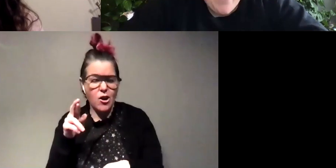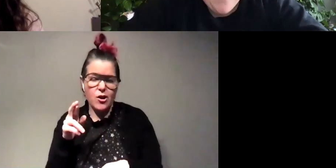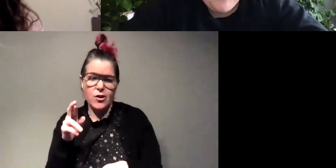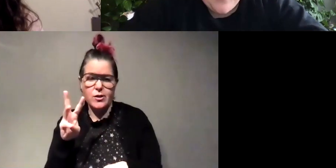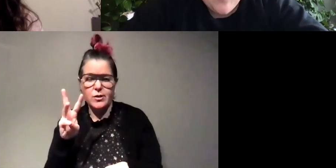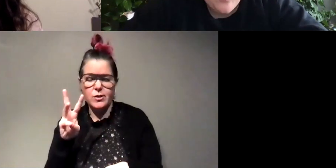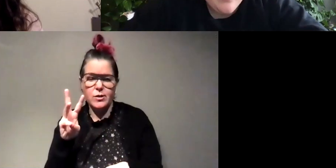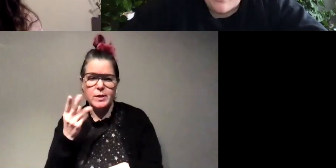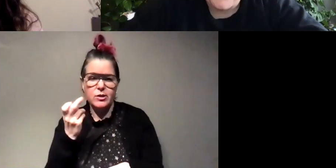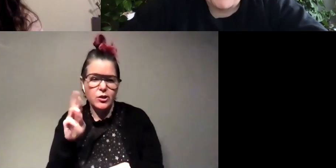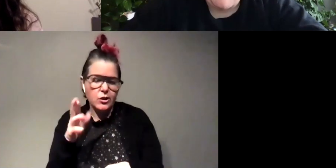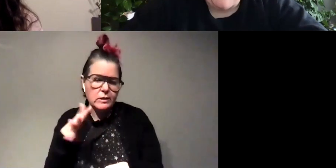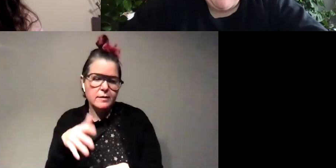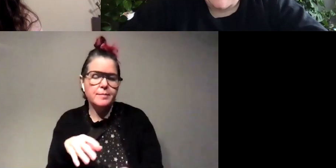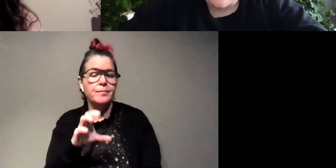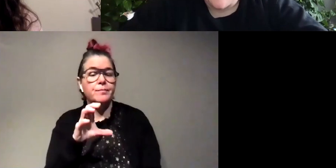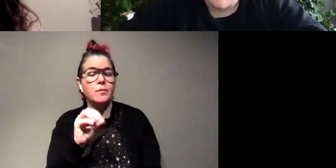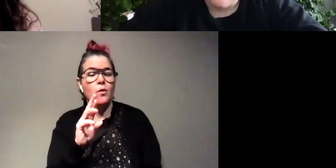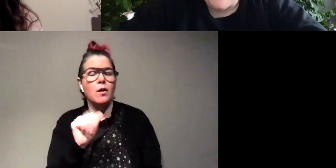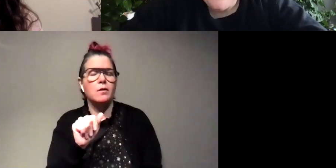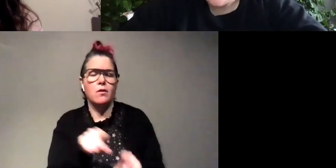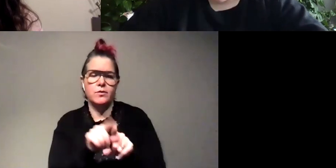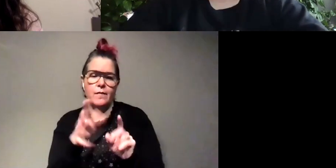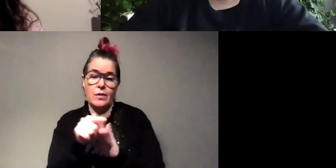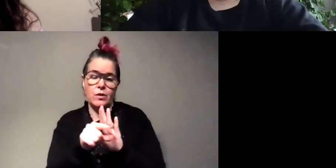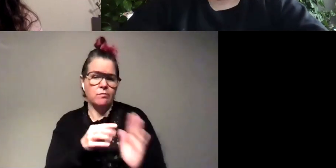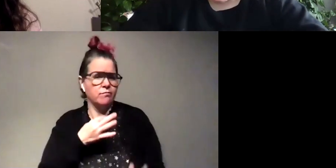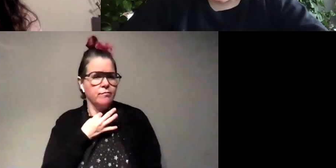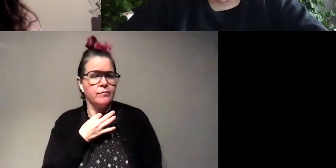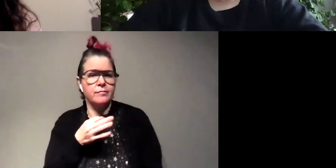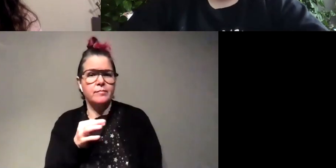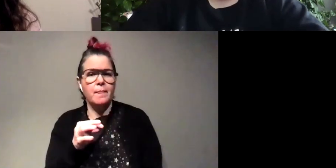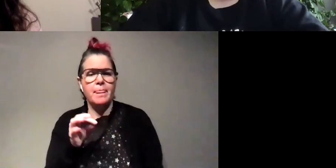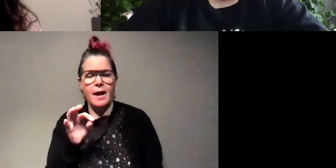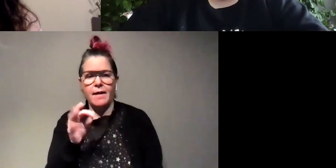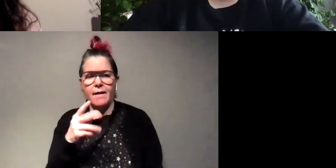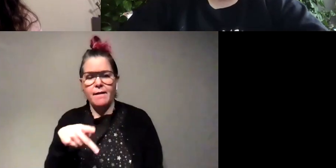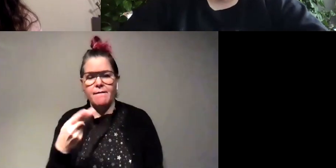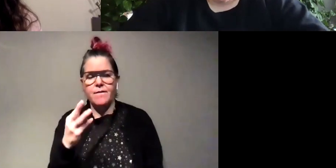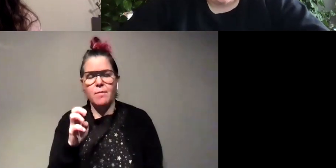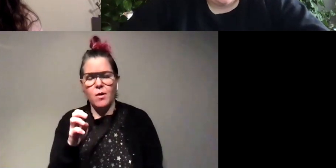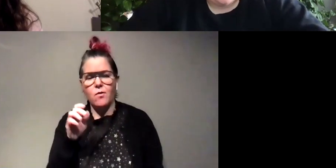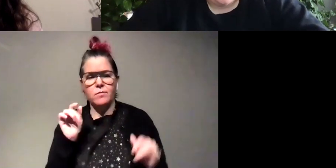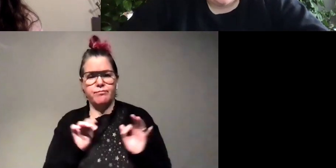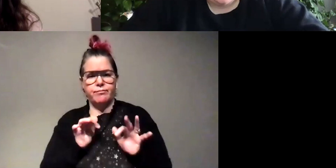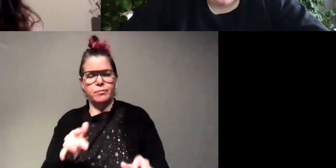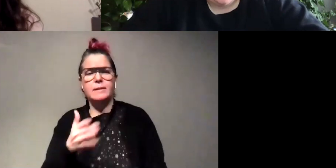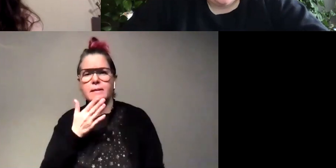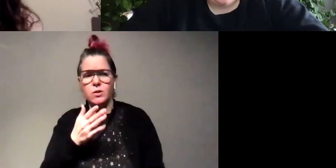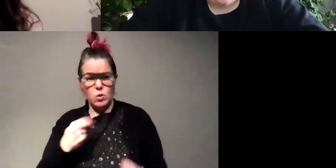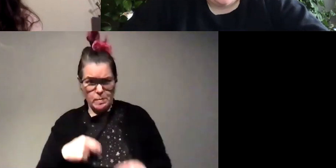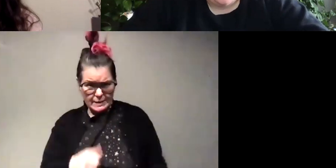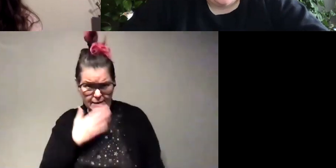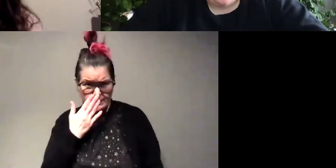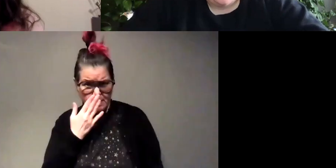um cora also in fifth grade would like to know what does that pheromone smell smell like for humans um so it's